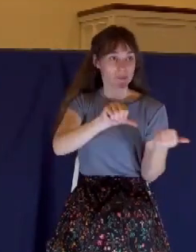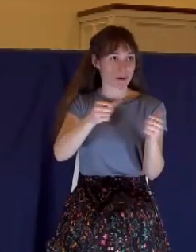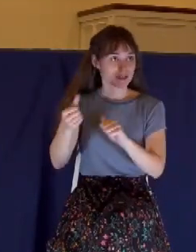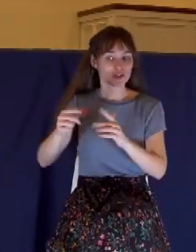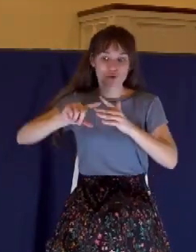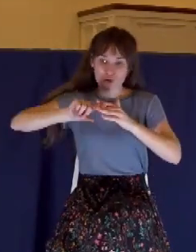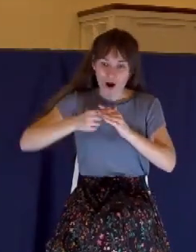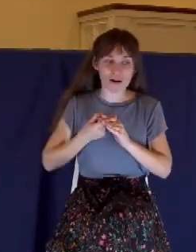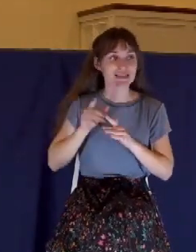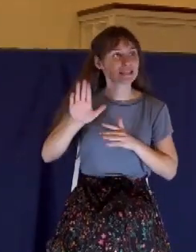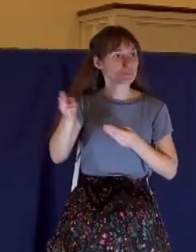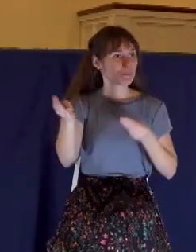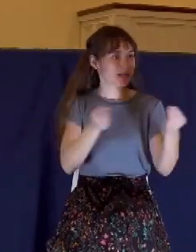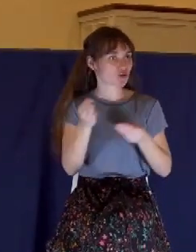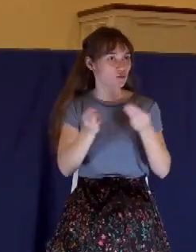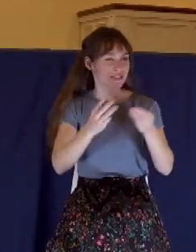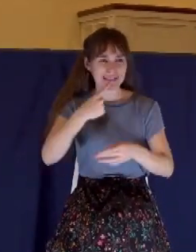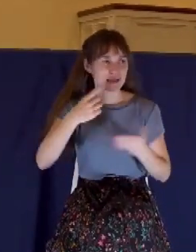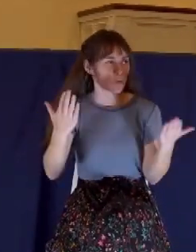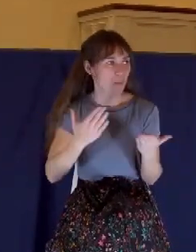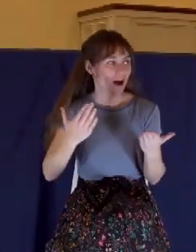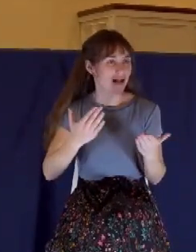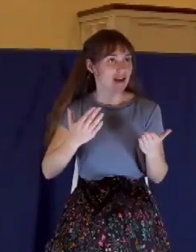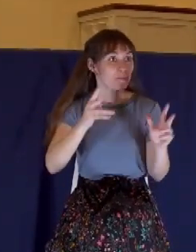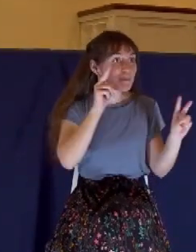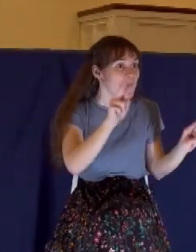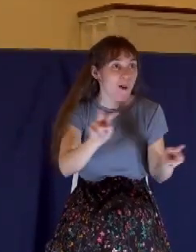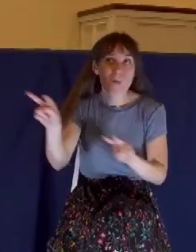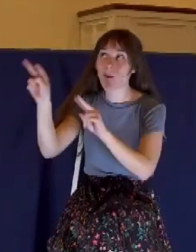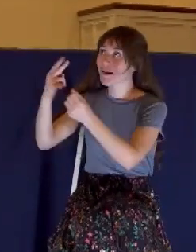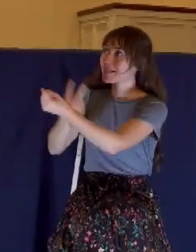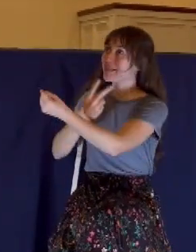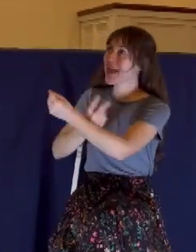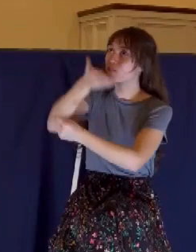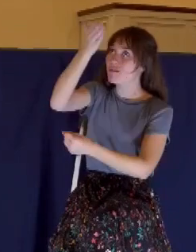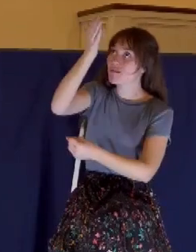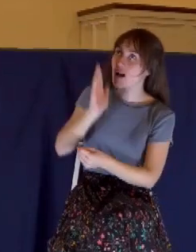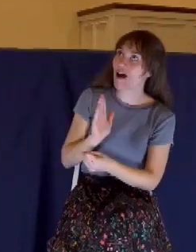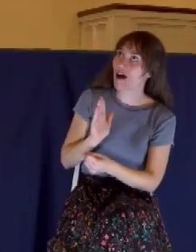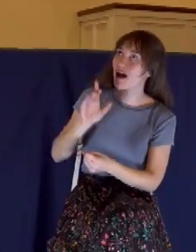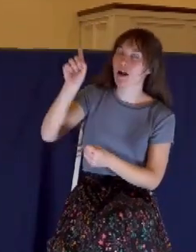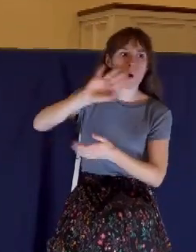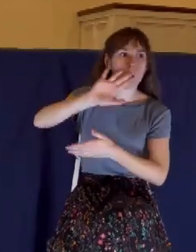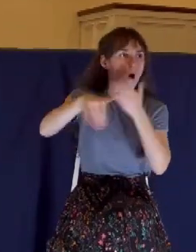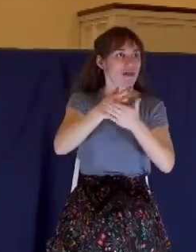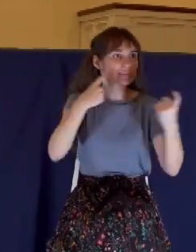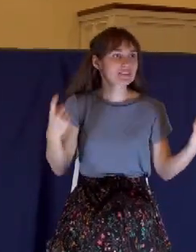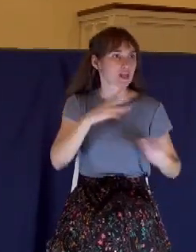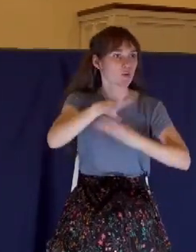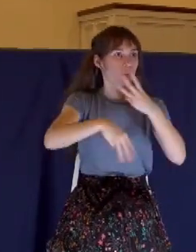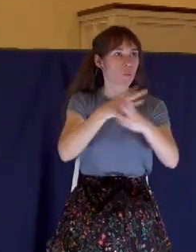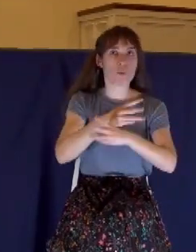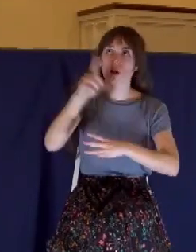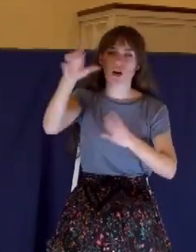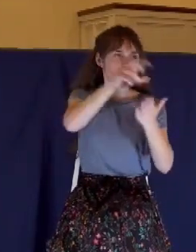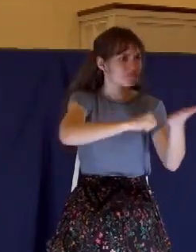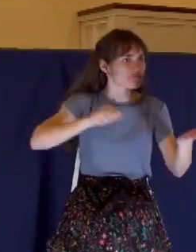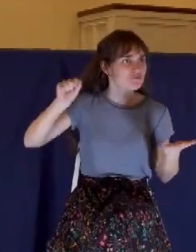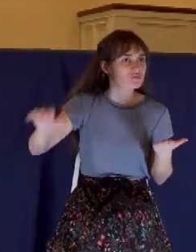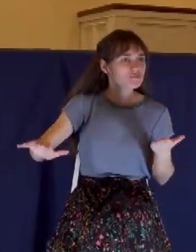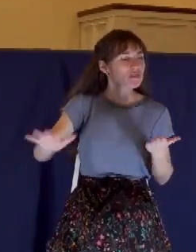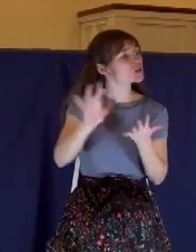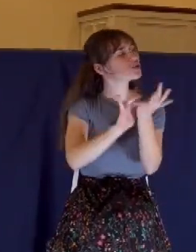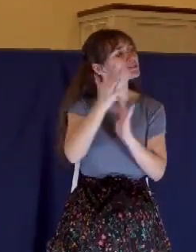of God that takes away the sin of the world. Why did Jesus die? He didn't die as a martyr. He didn't die as a good